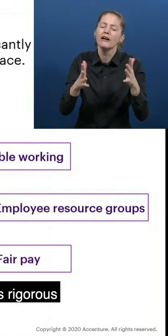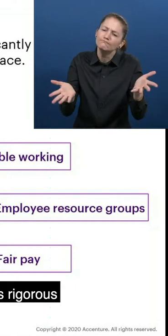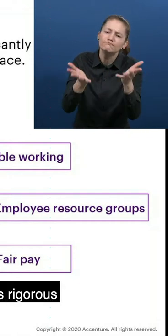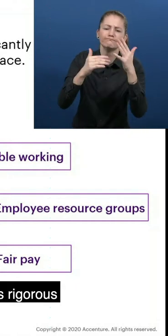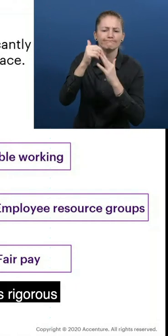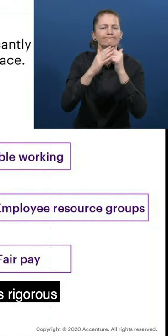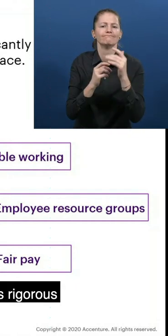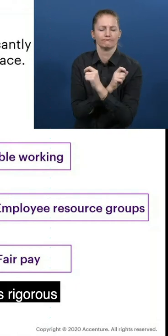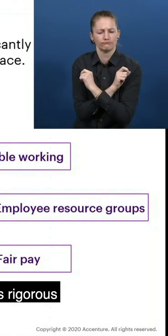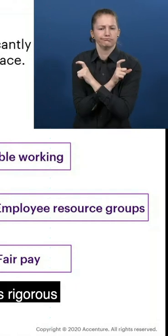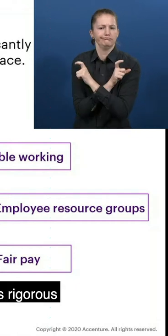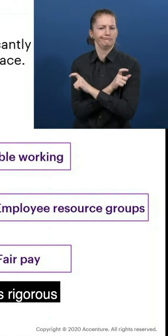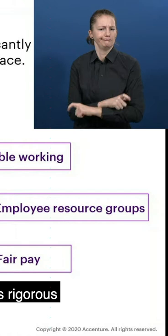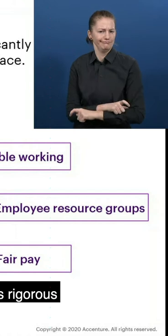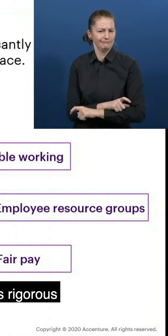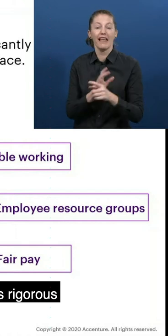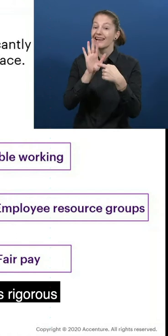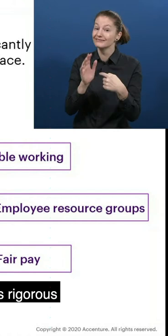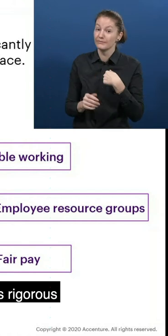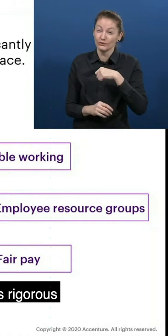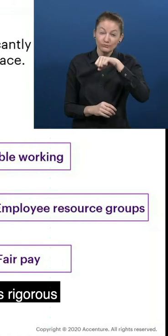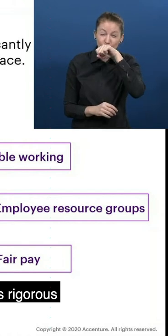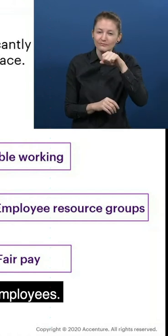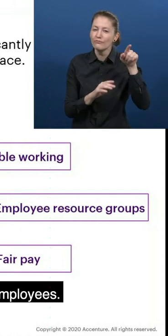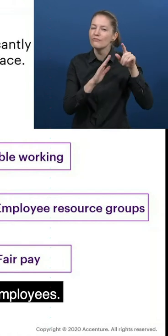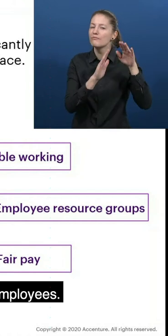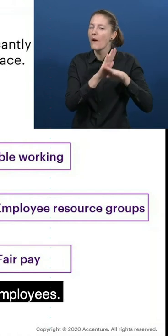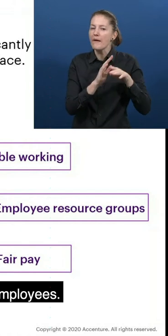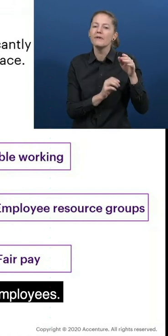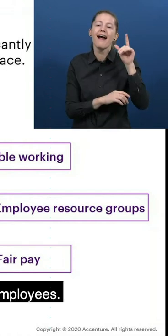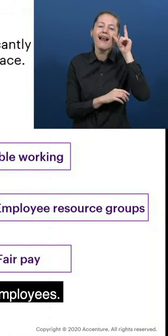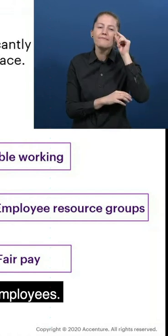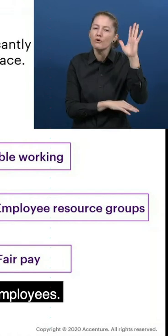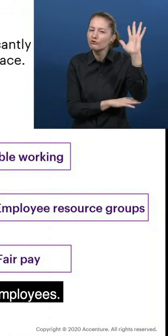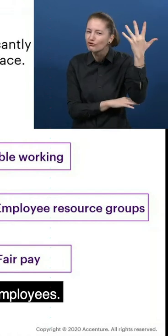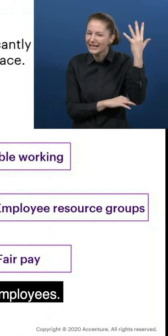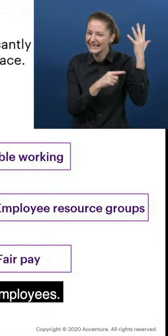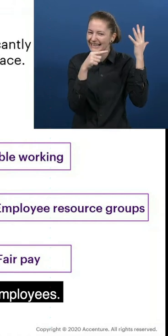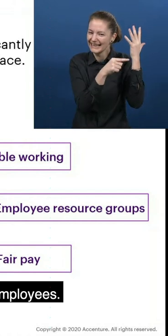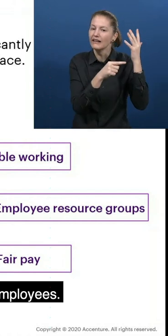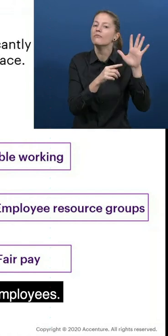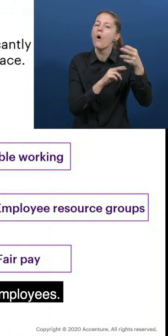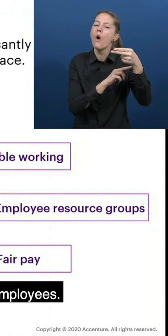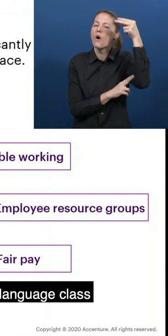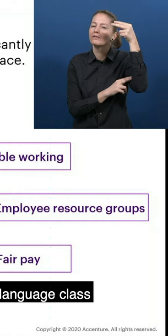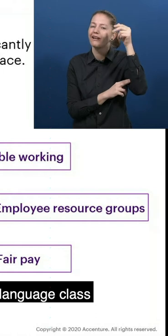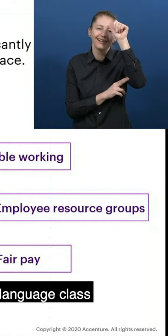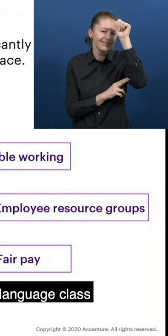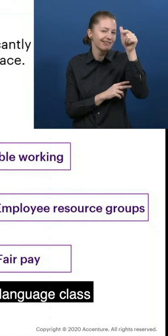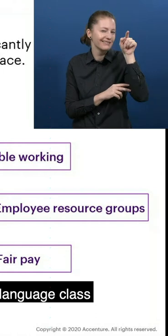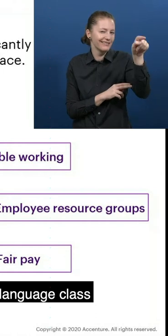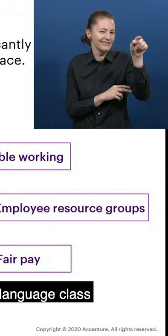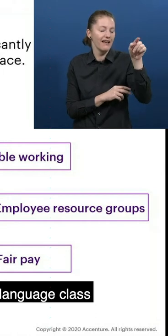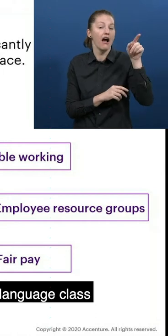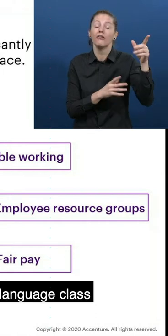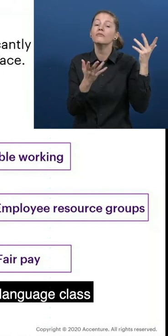example where this hotel chain in India which has rigorous and comprehensive training program in place for employees. You